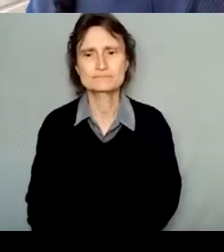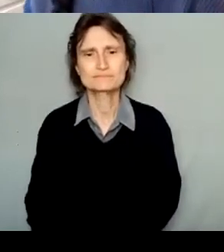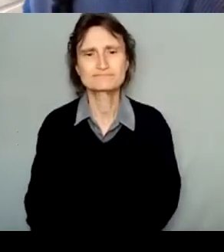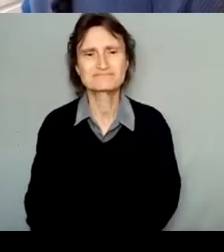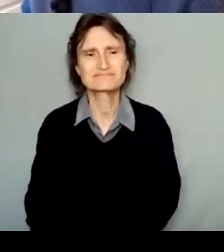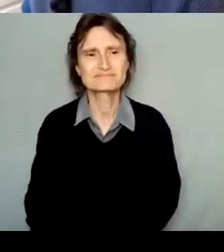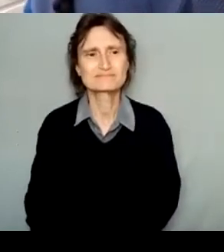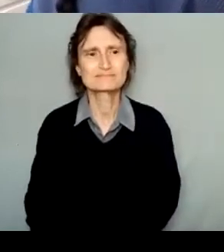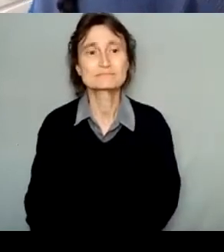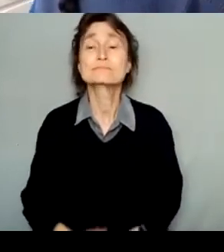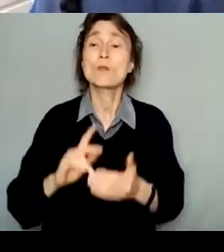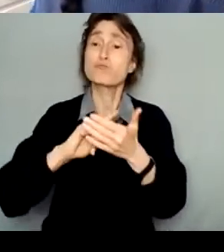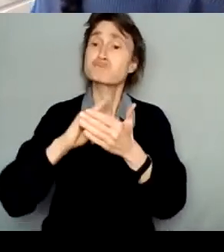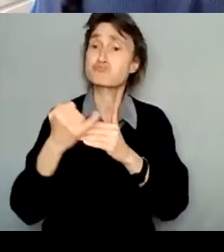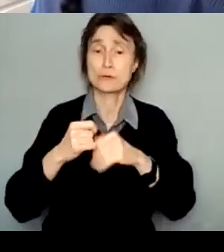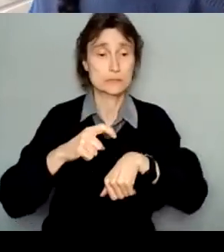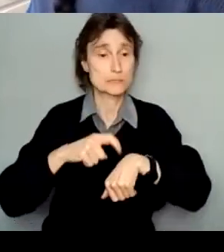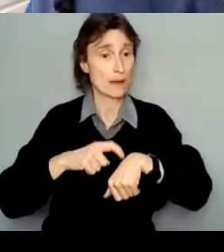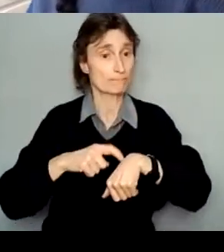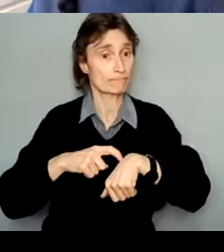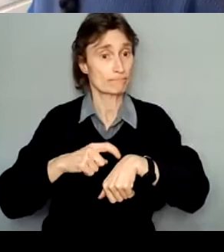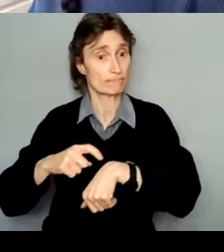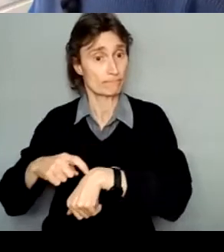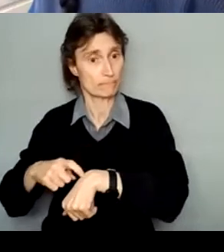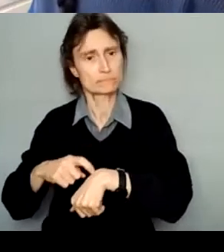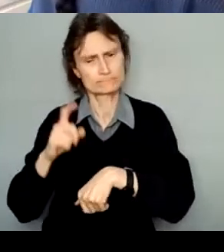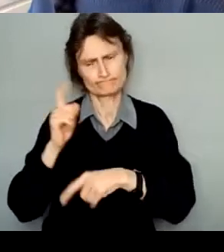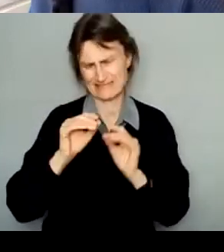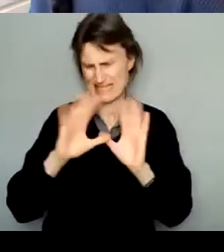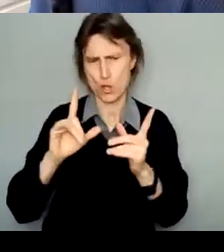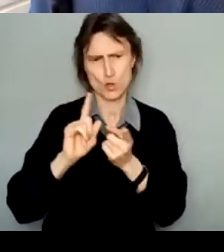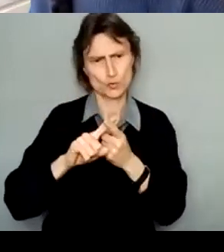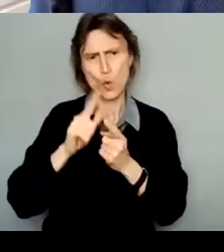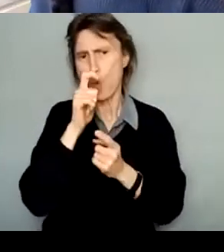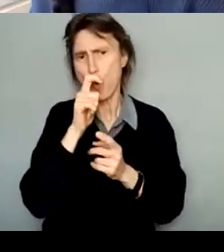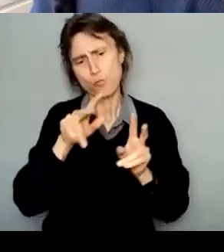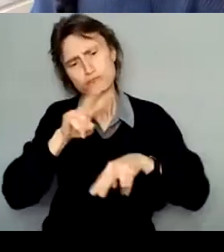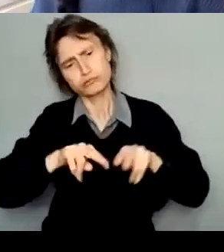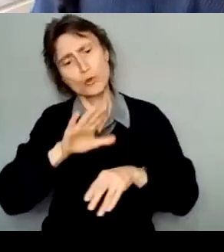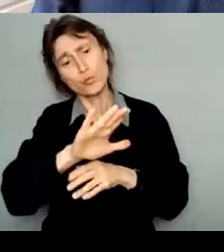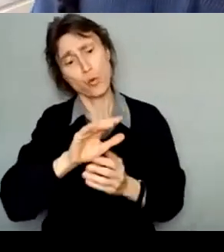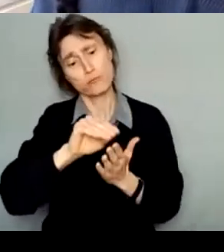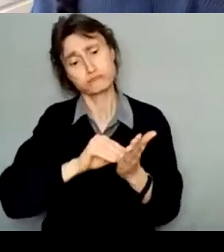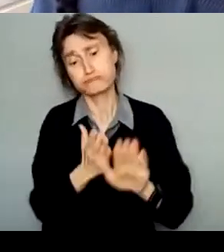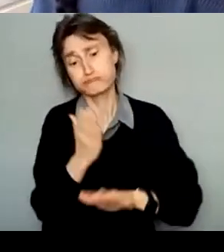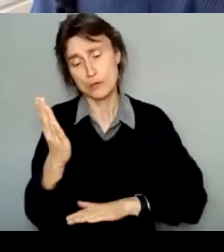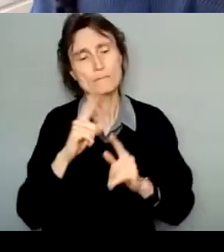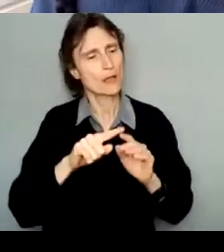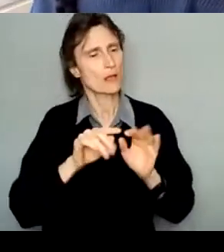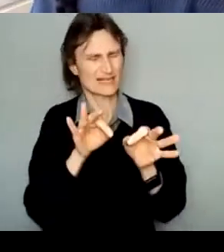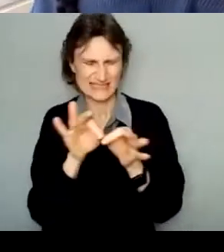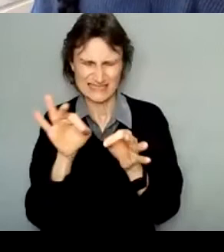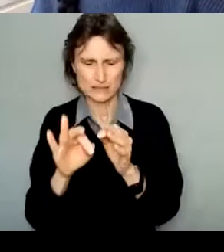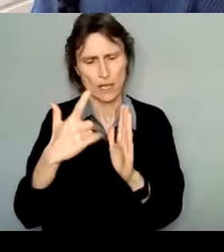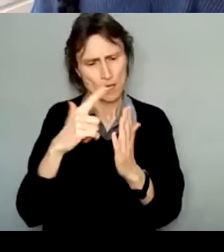Your project timeline should clearly show the committee how you will accomplish your project. So outline all important artistic